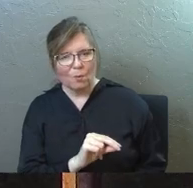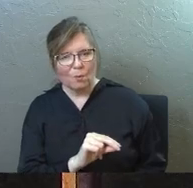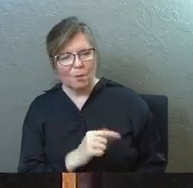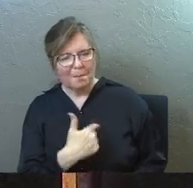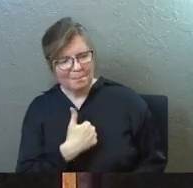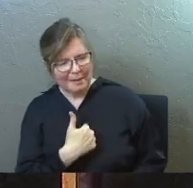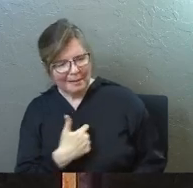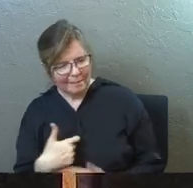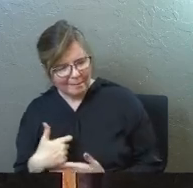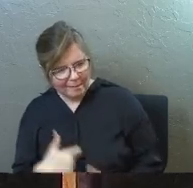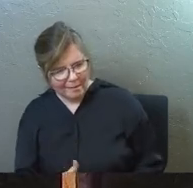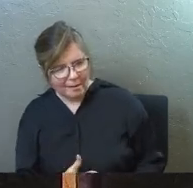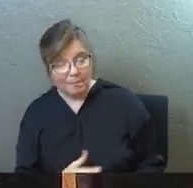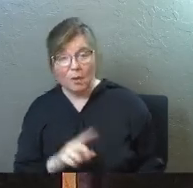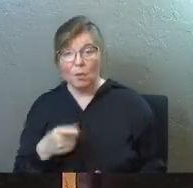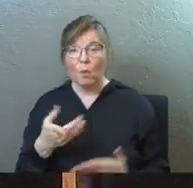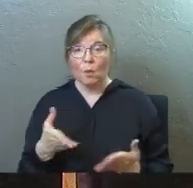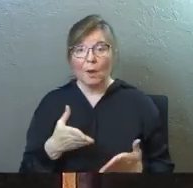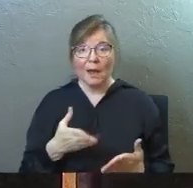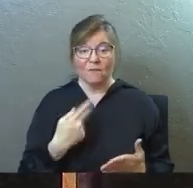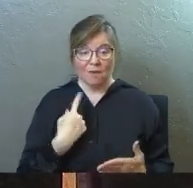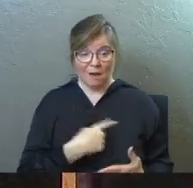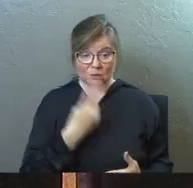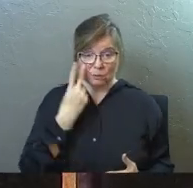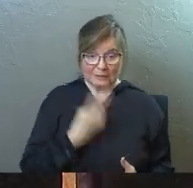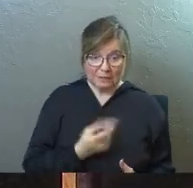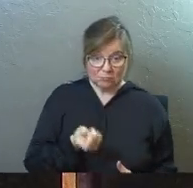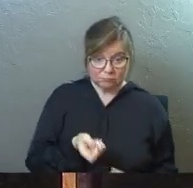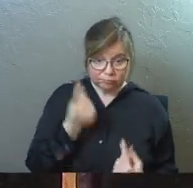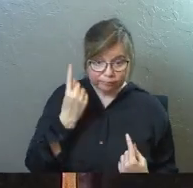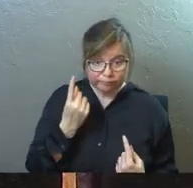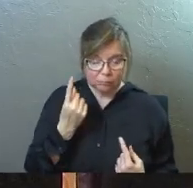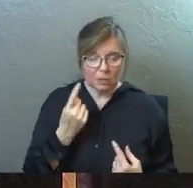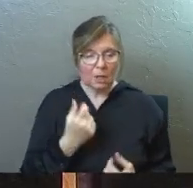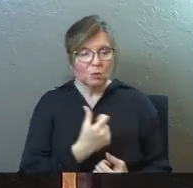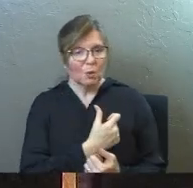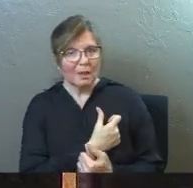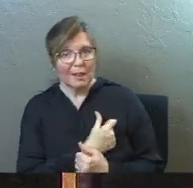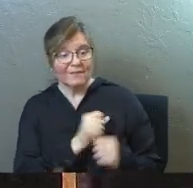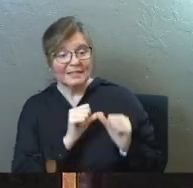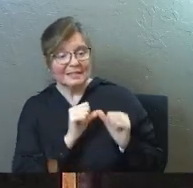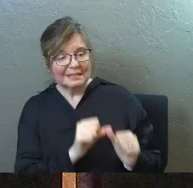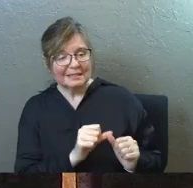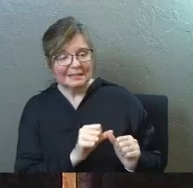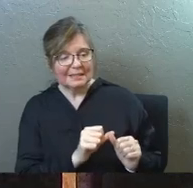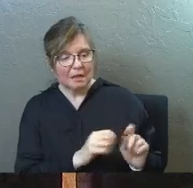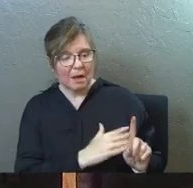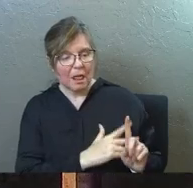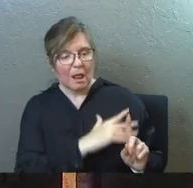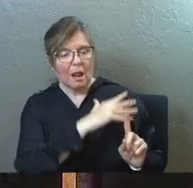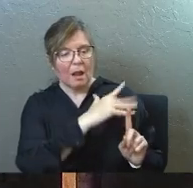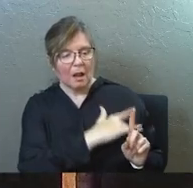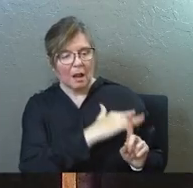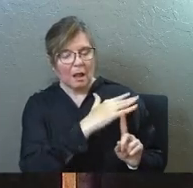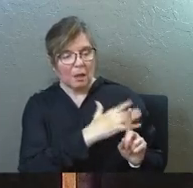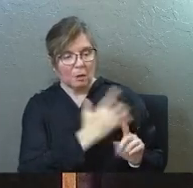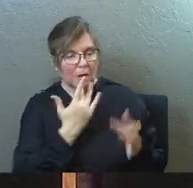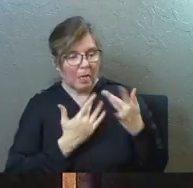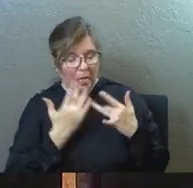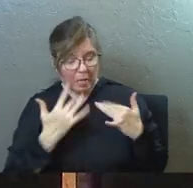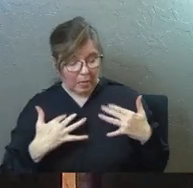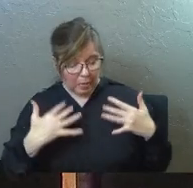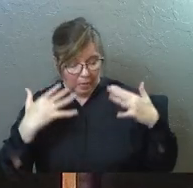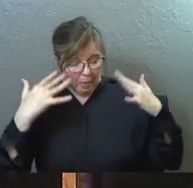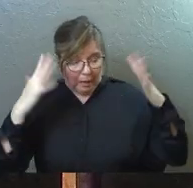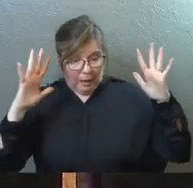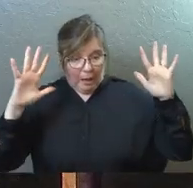the only way he can deal with that inside of us is to lovingly, intentionally, and consistently overwhelm us with life. So